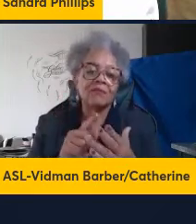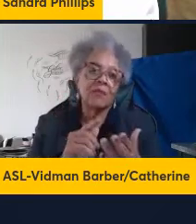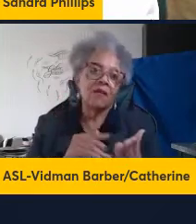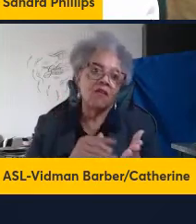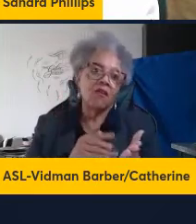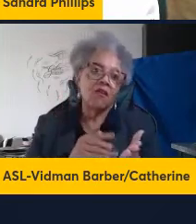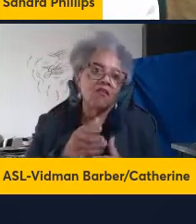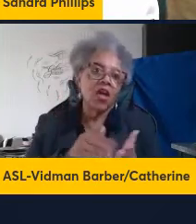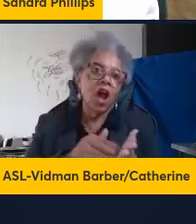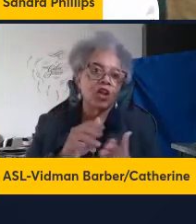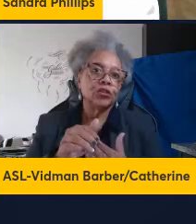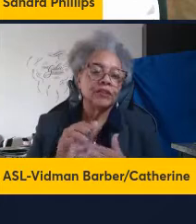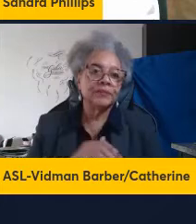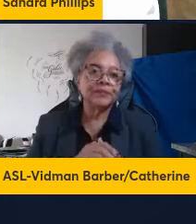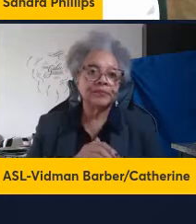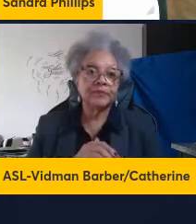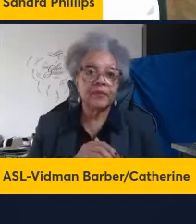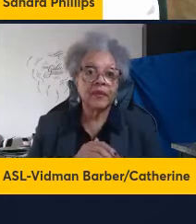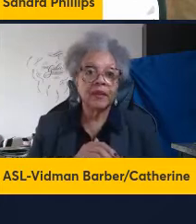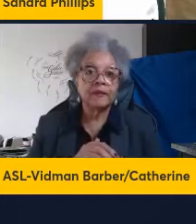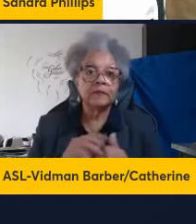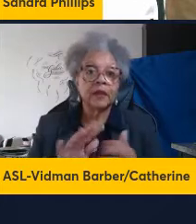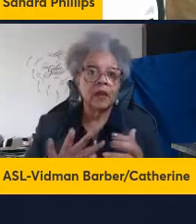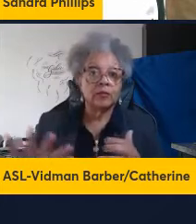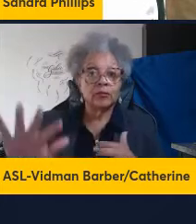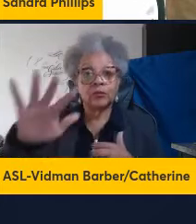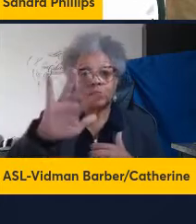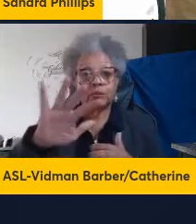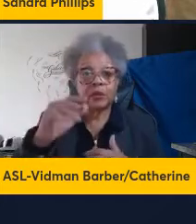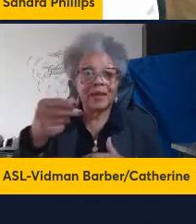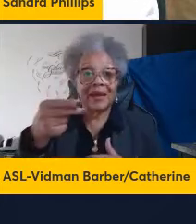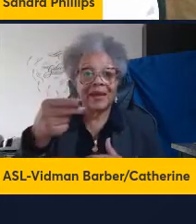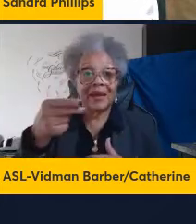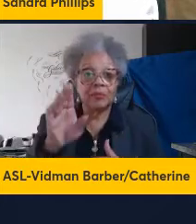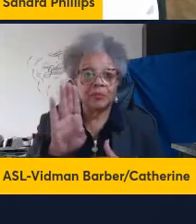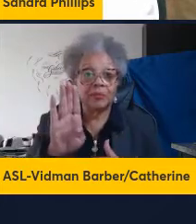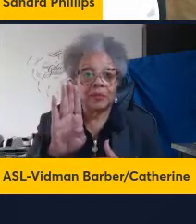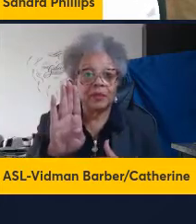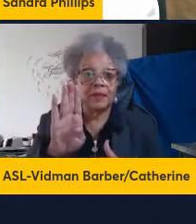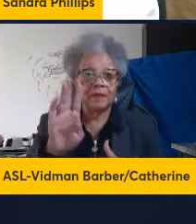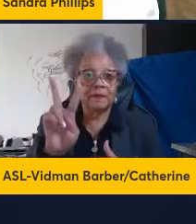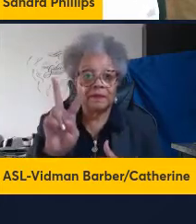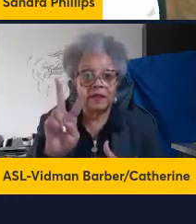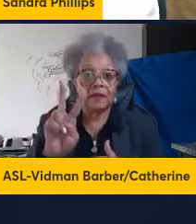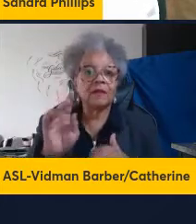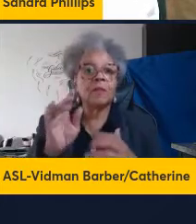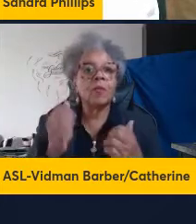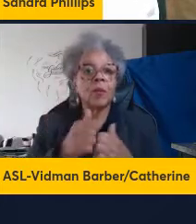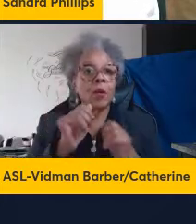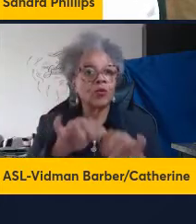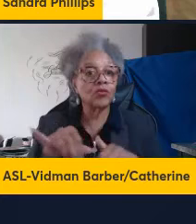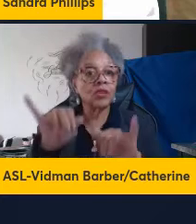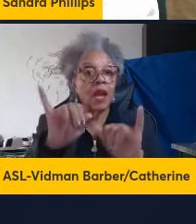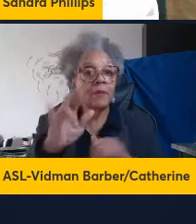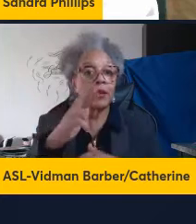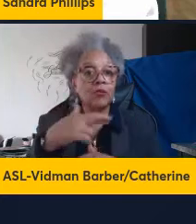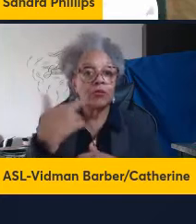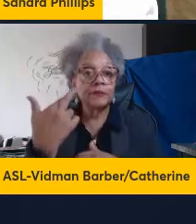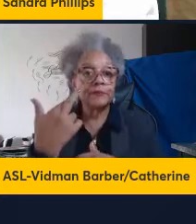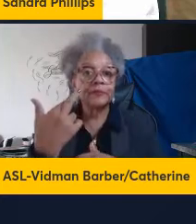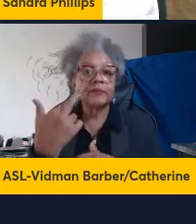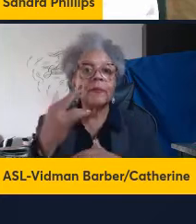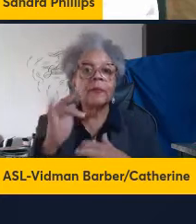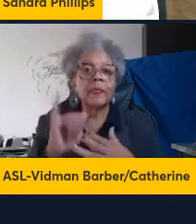Moreover, globally, HPV is the most common risk factor of HCC,